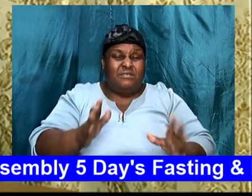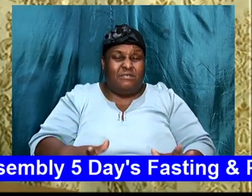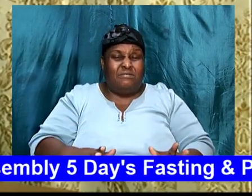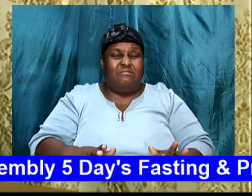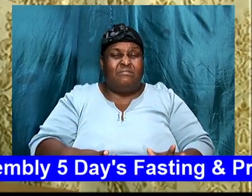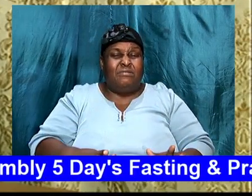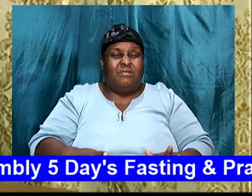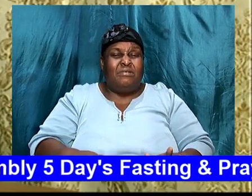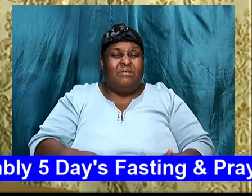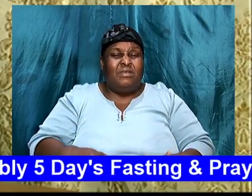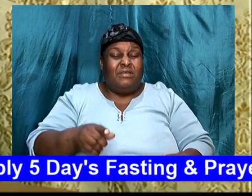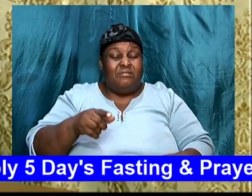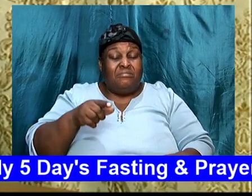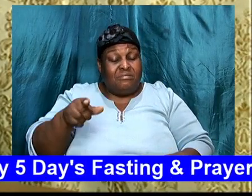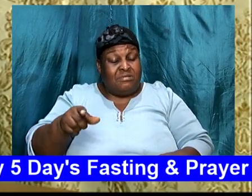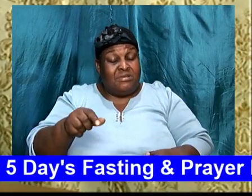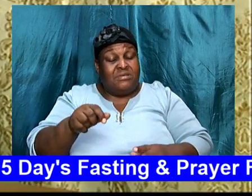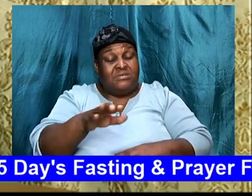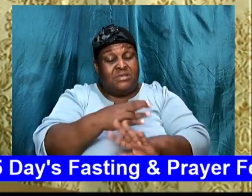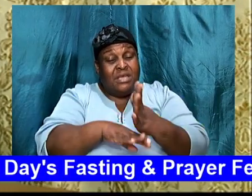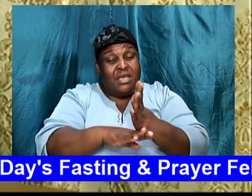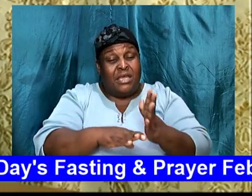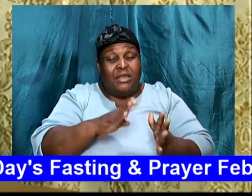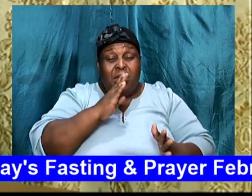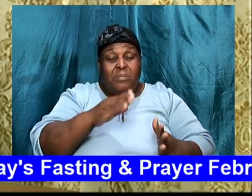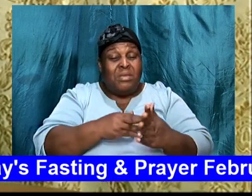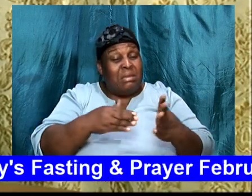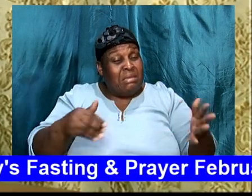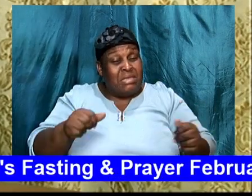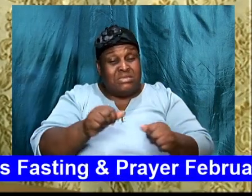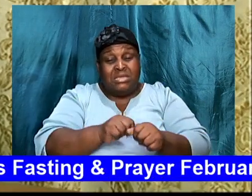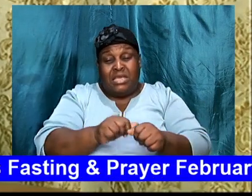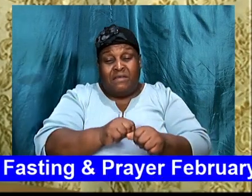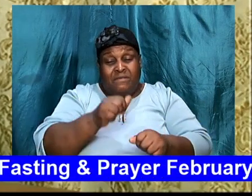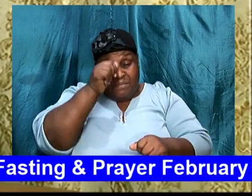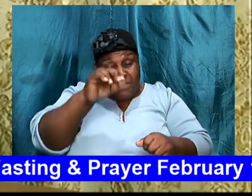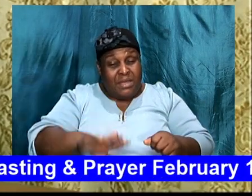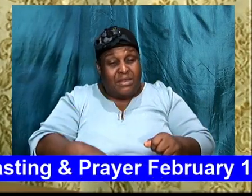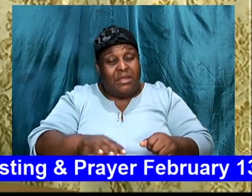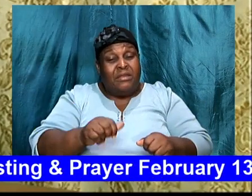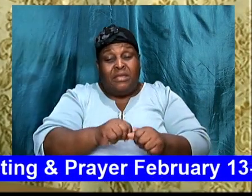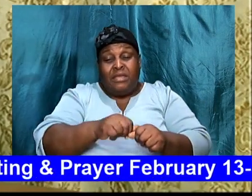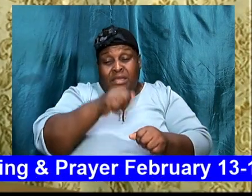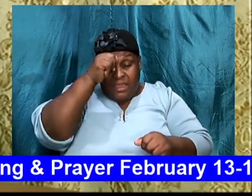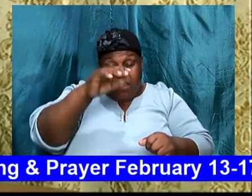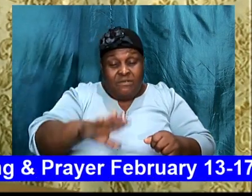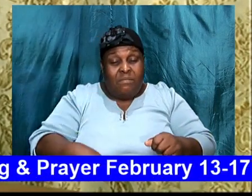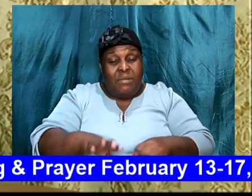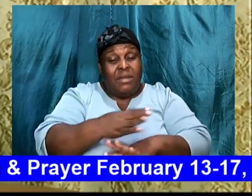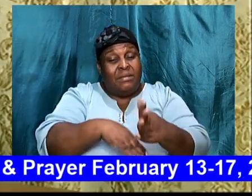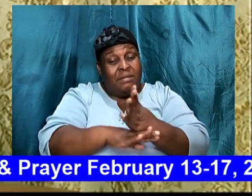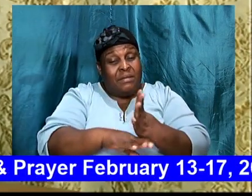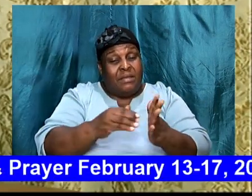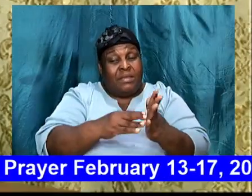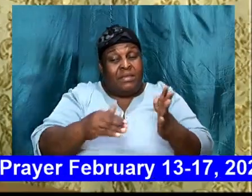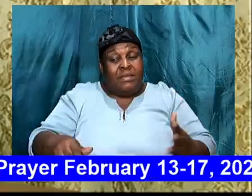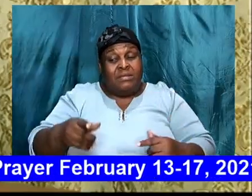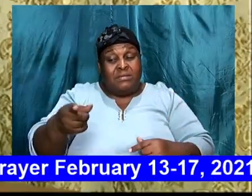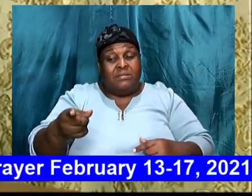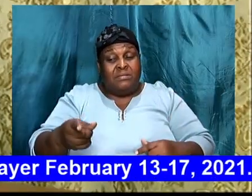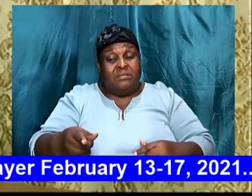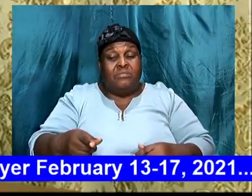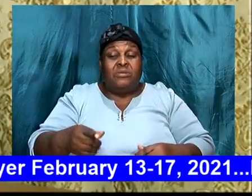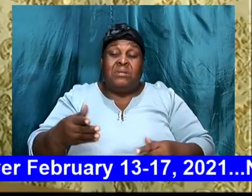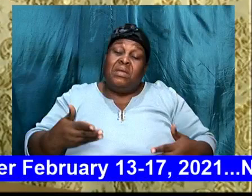man, and every man, hand against him. But here, we know, the Bible talks about, the son, that is after, the